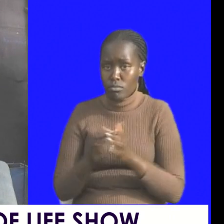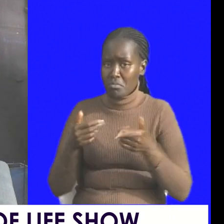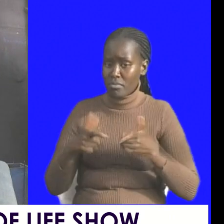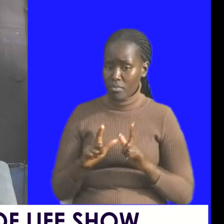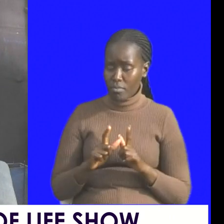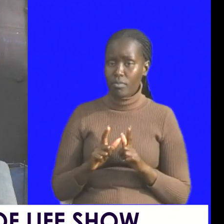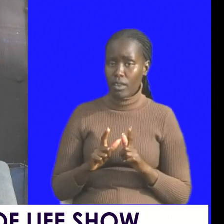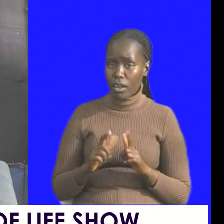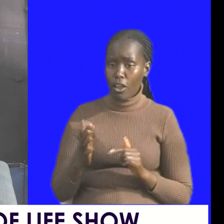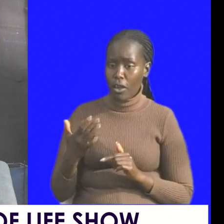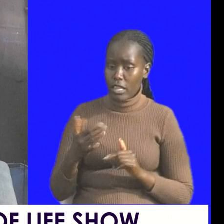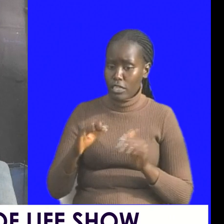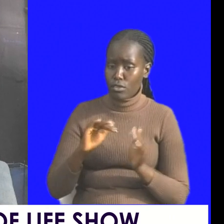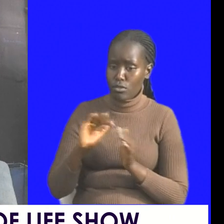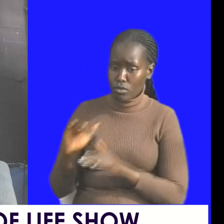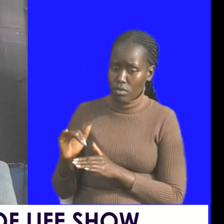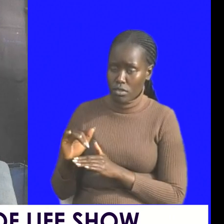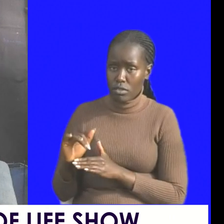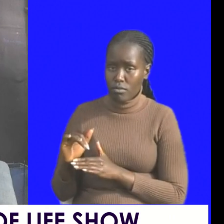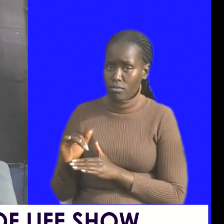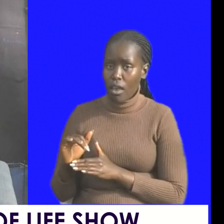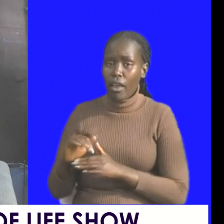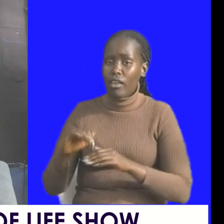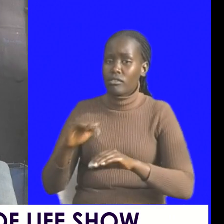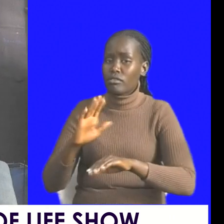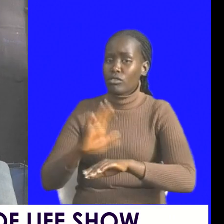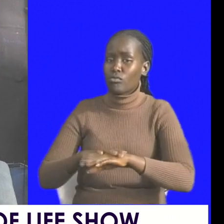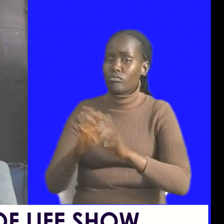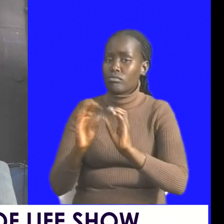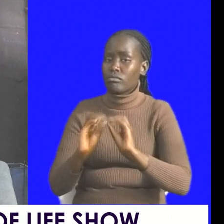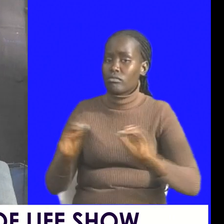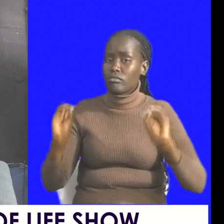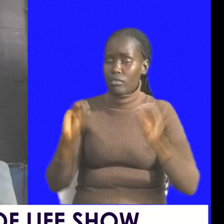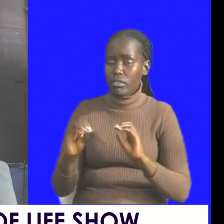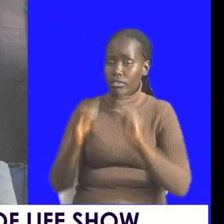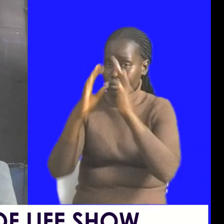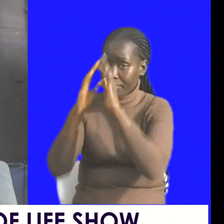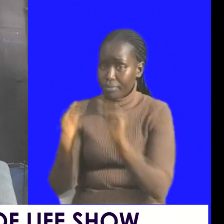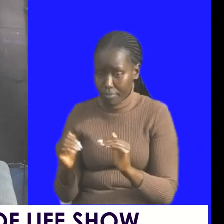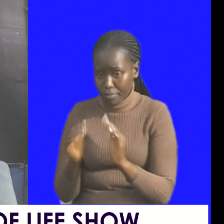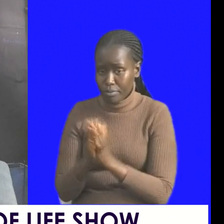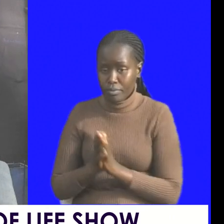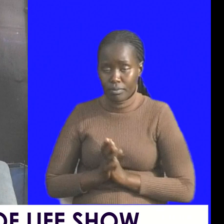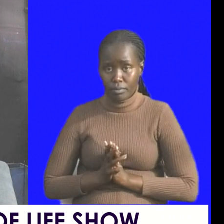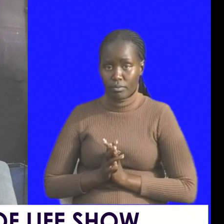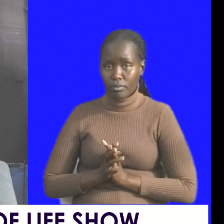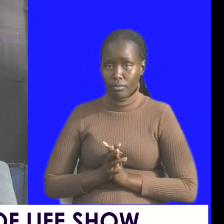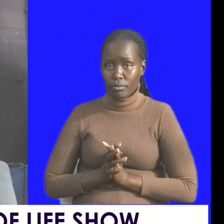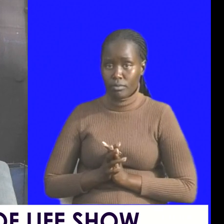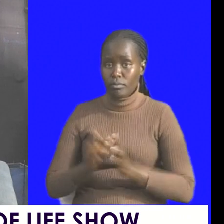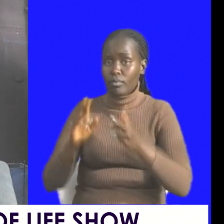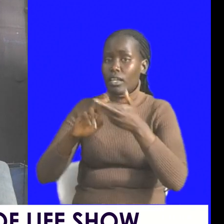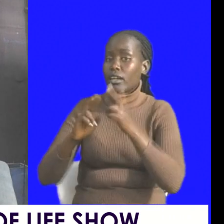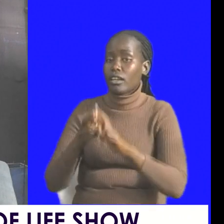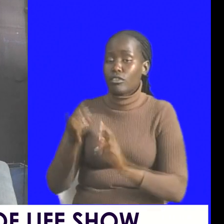in unsecure housing you know secure tenure of land is related